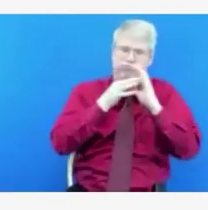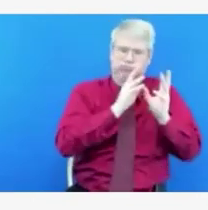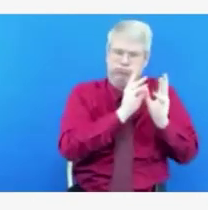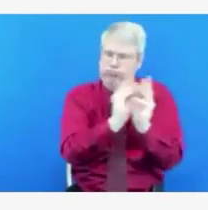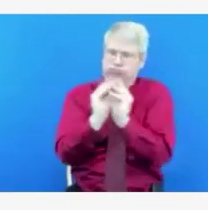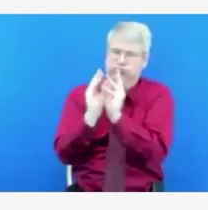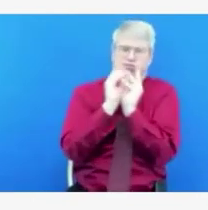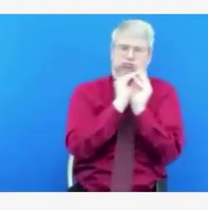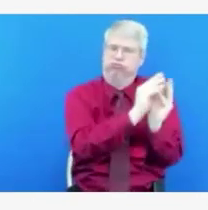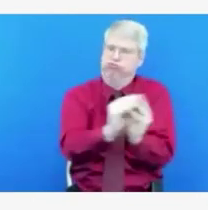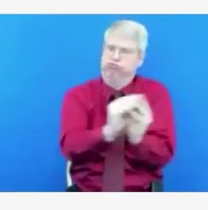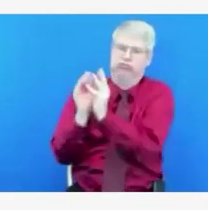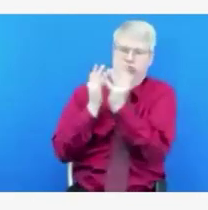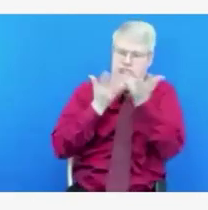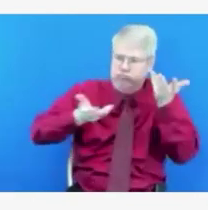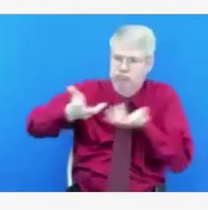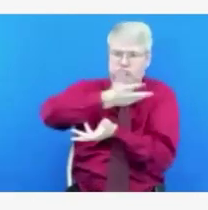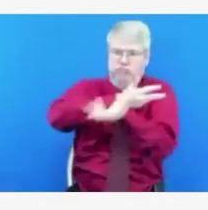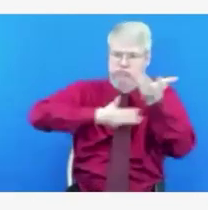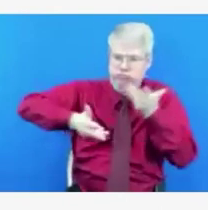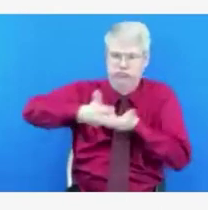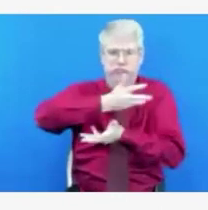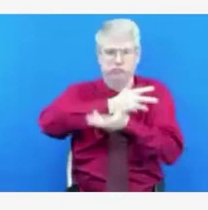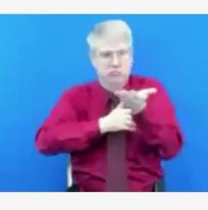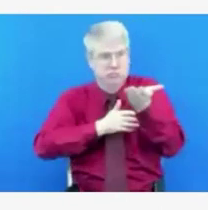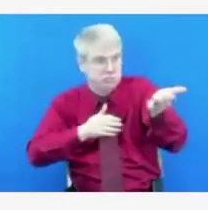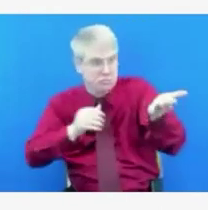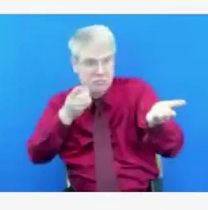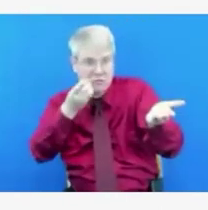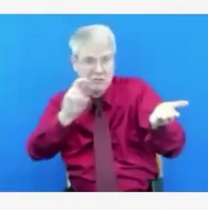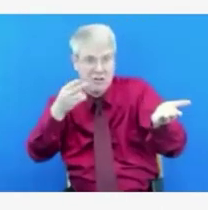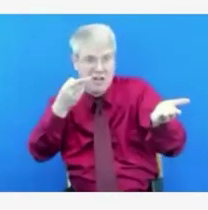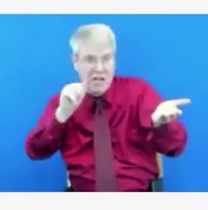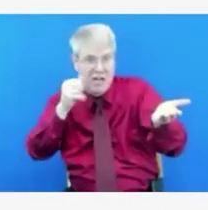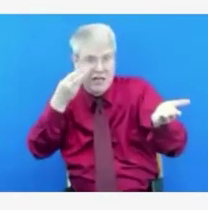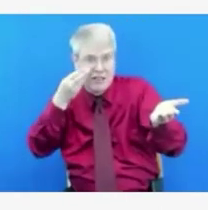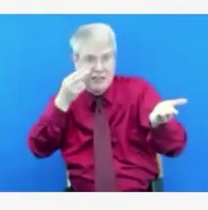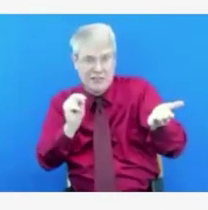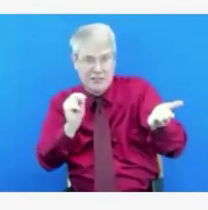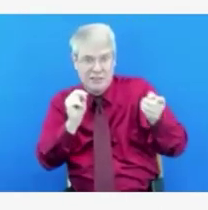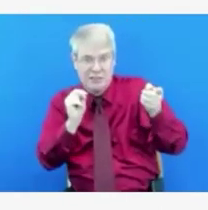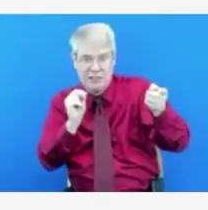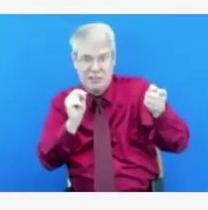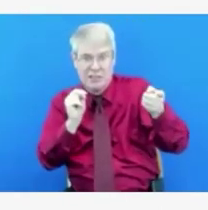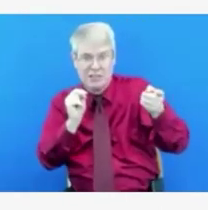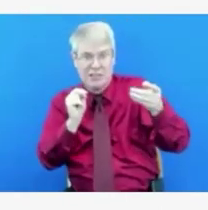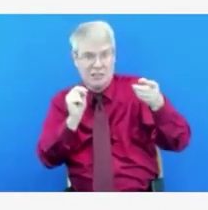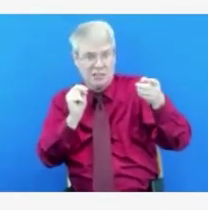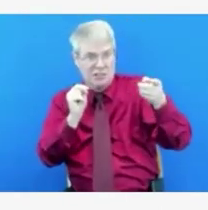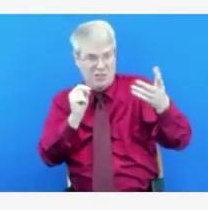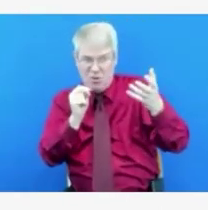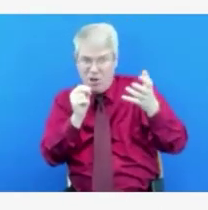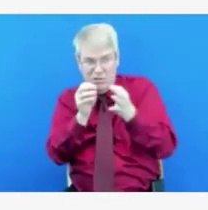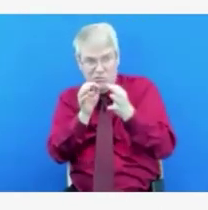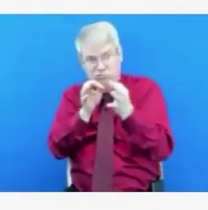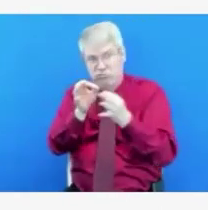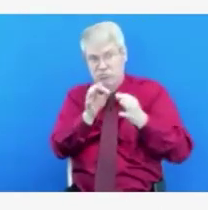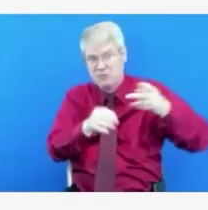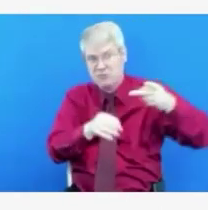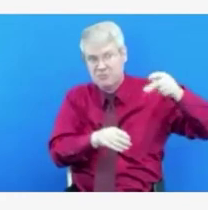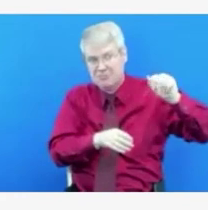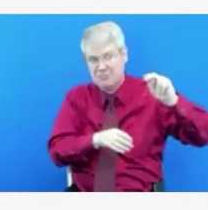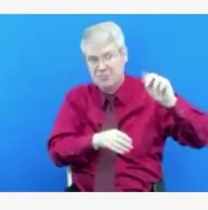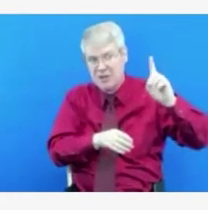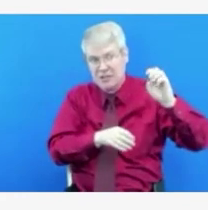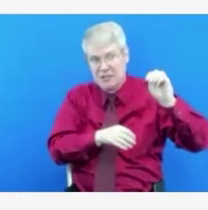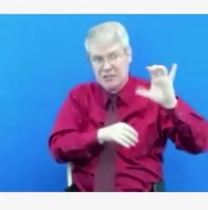bit more on the change from pandemic to endemic and what that means from a state epidemiologist